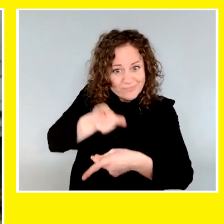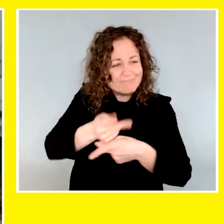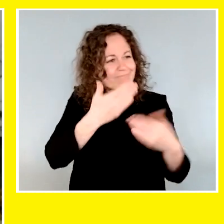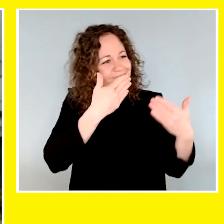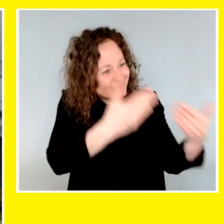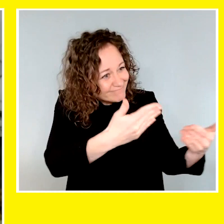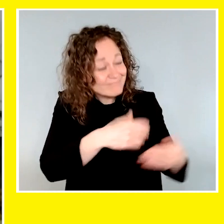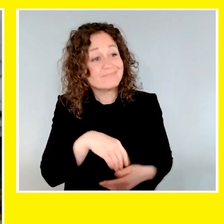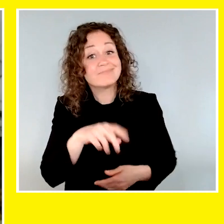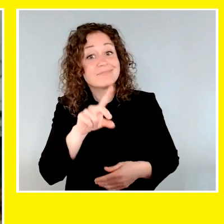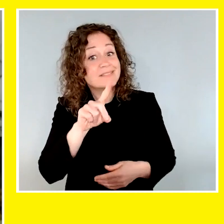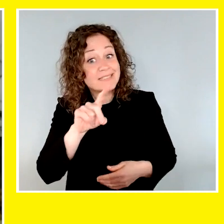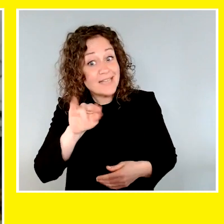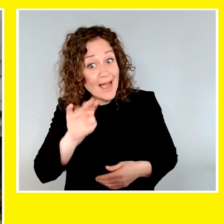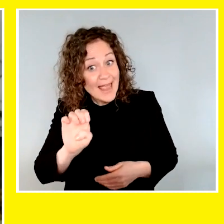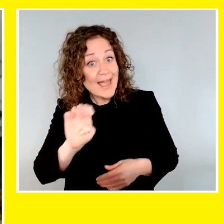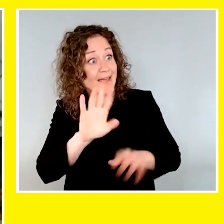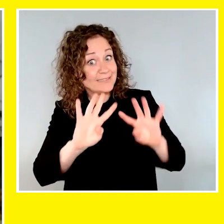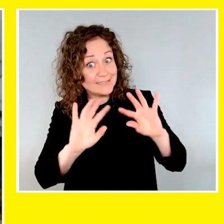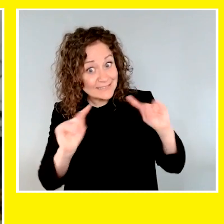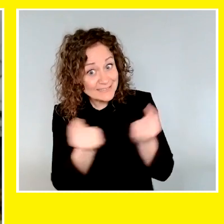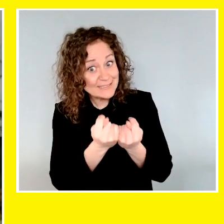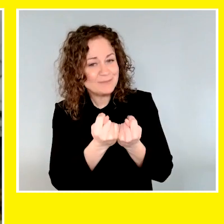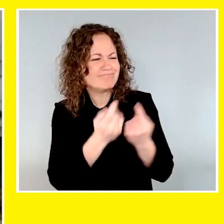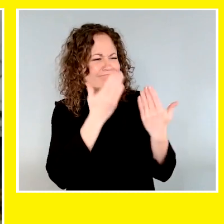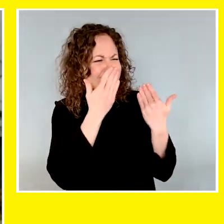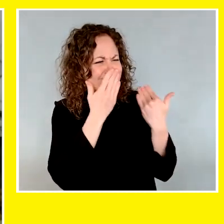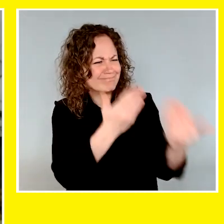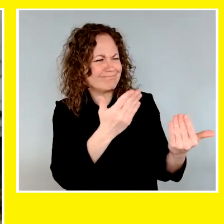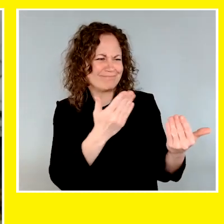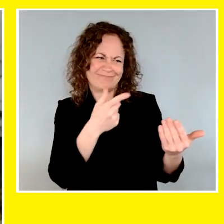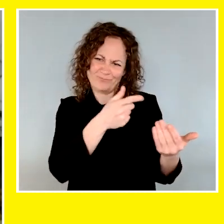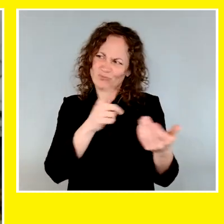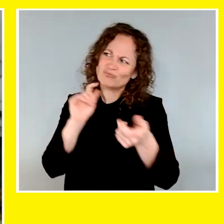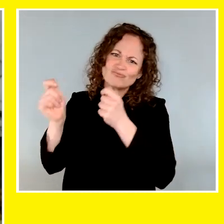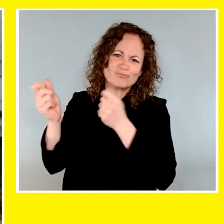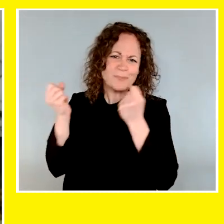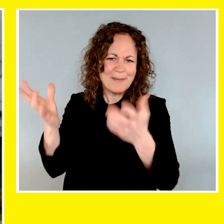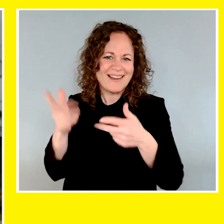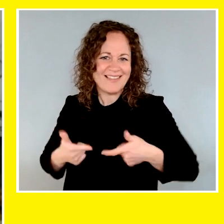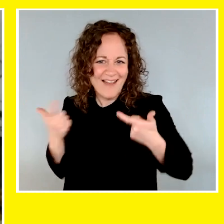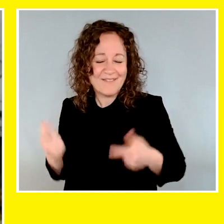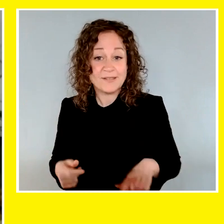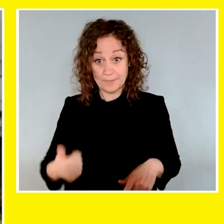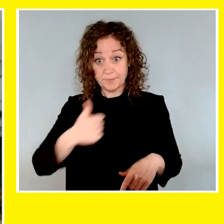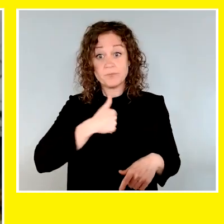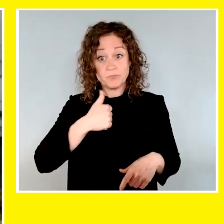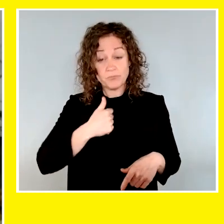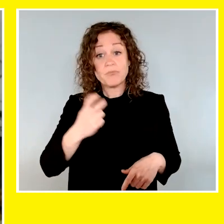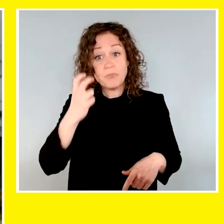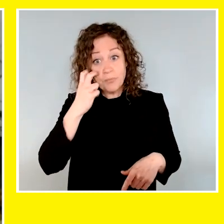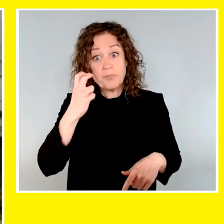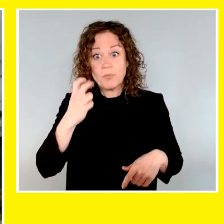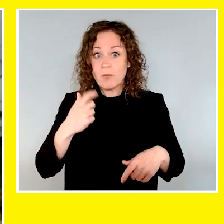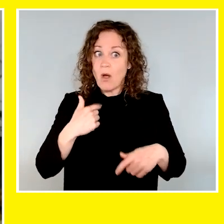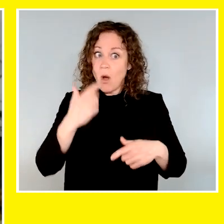cared for you. To Diane and the team, you've changed so many lives. As someone with a serious visual impairment, I'm acutely aware